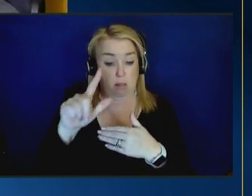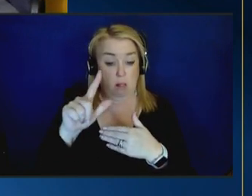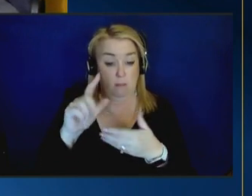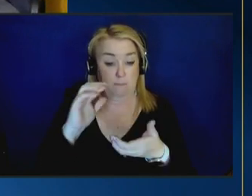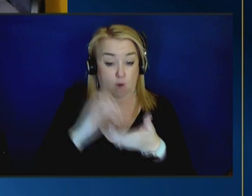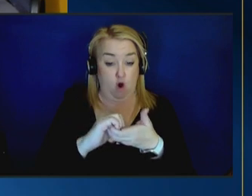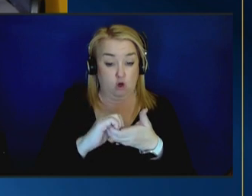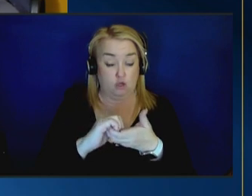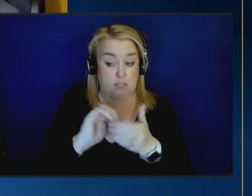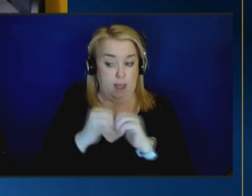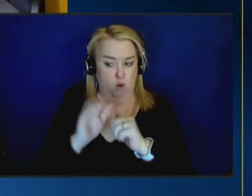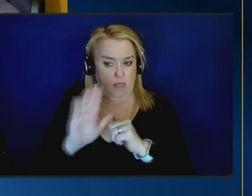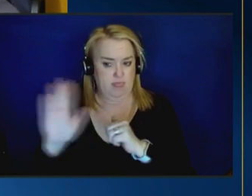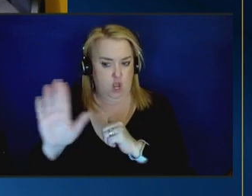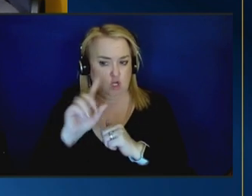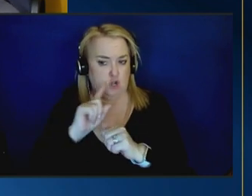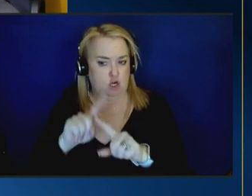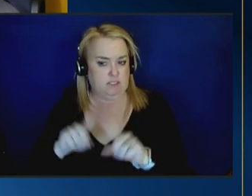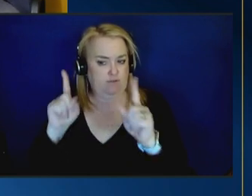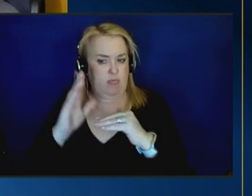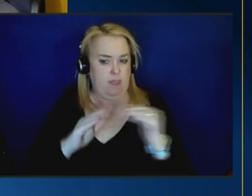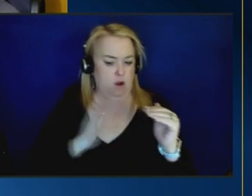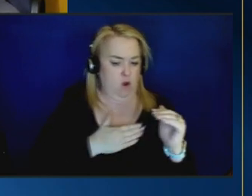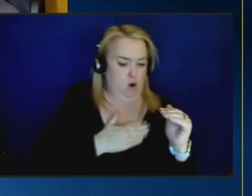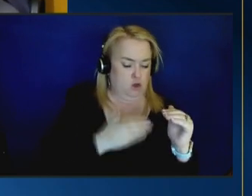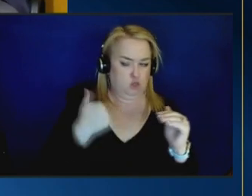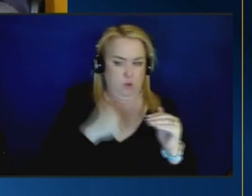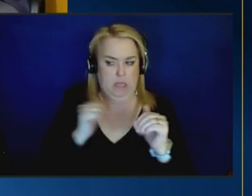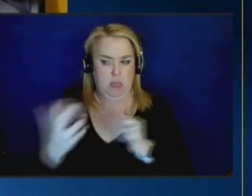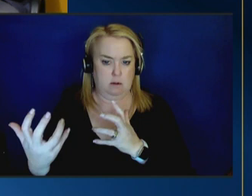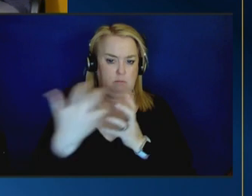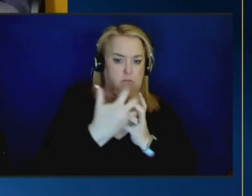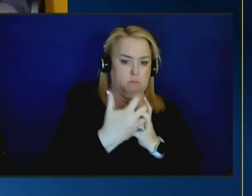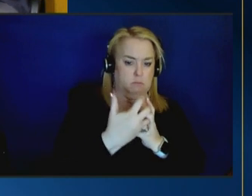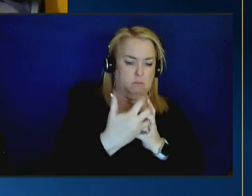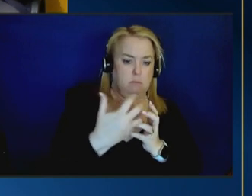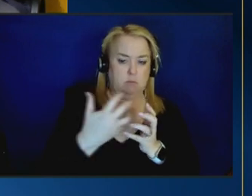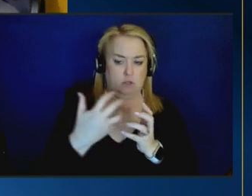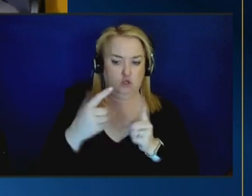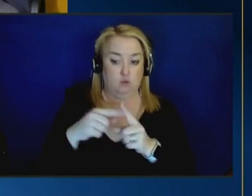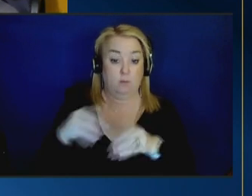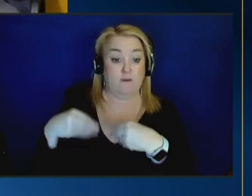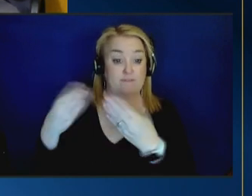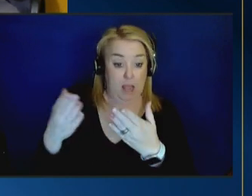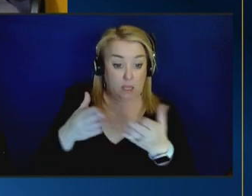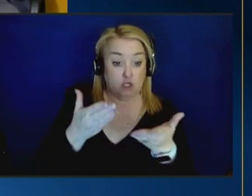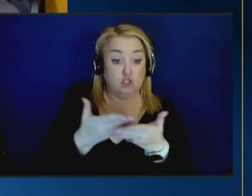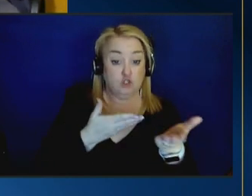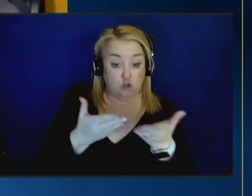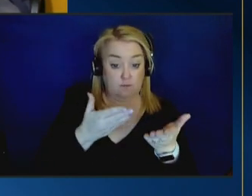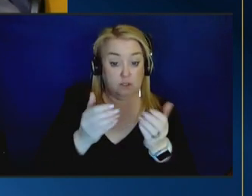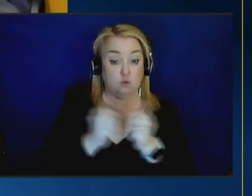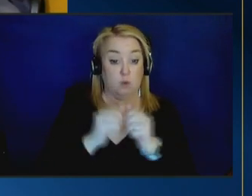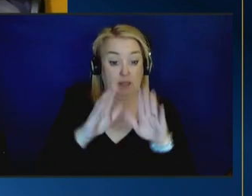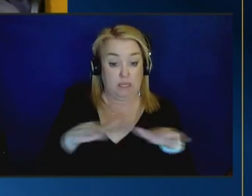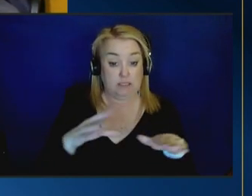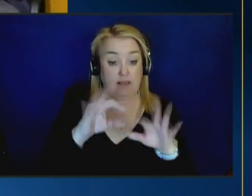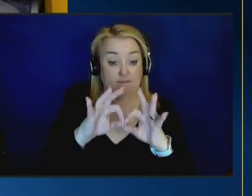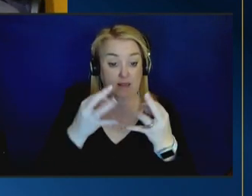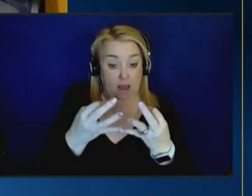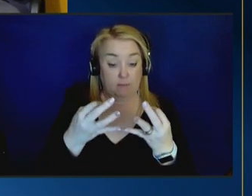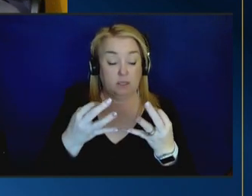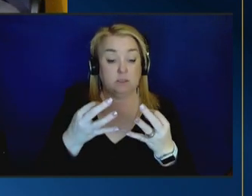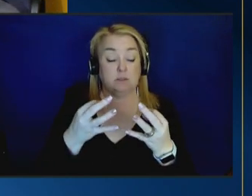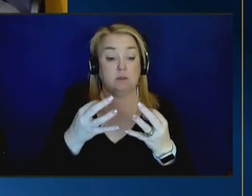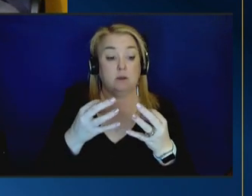we embrace those programs within our agency one of course to provide those services to the kids and families who need them but also to illustrate